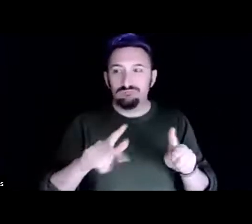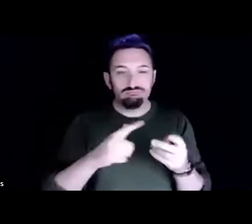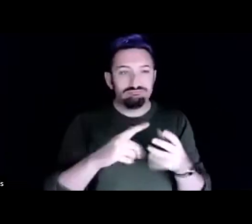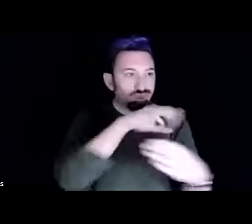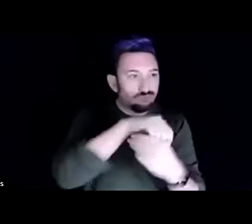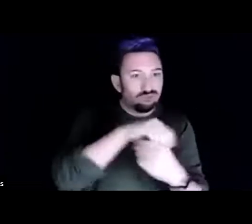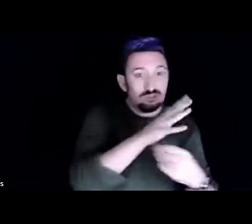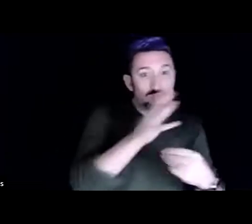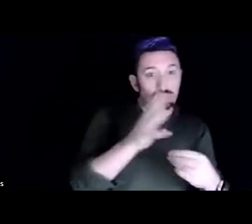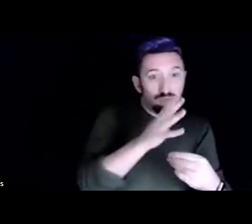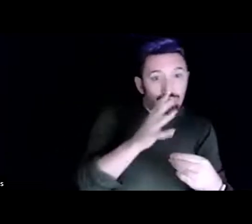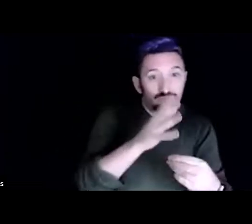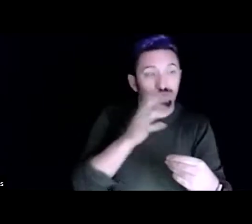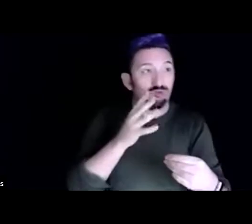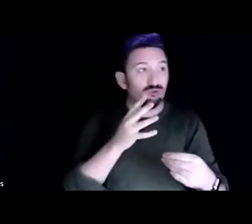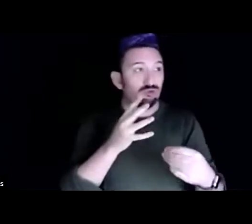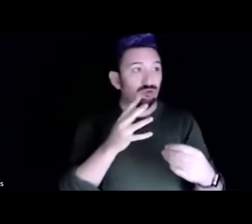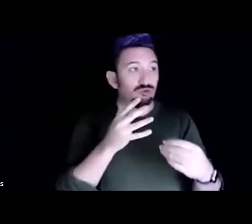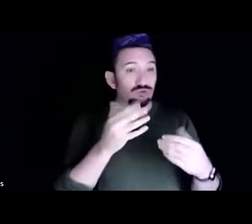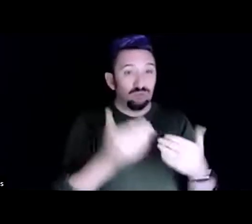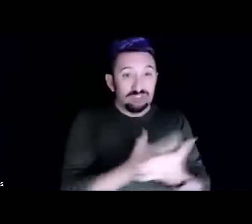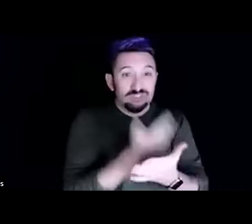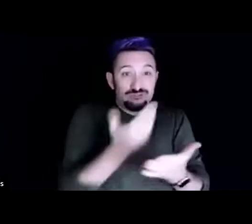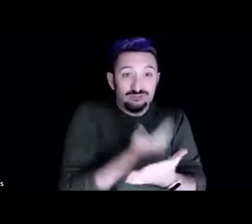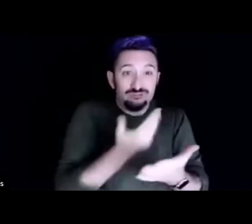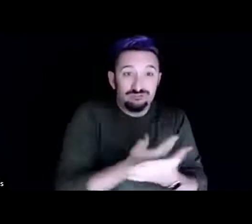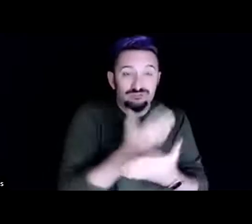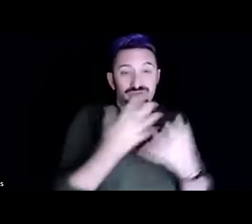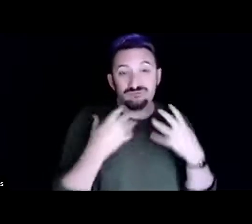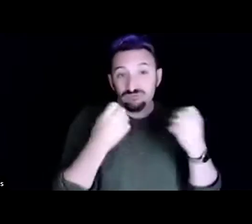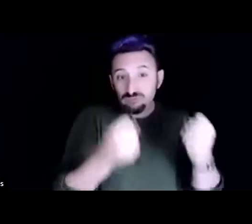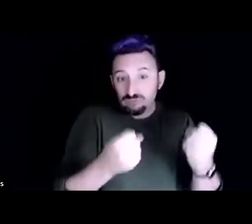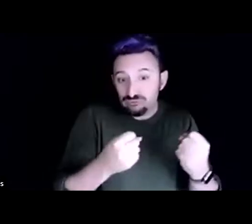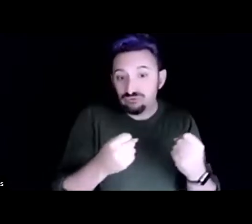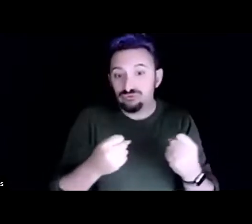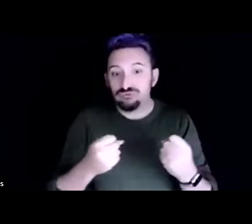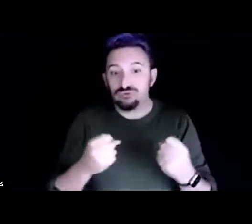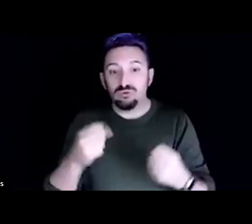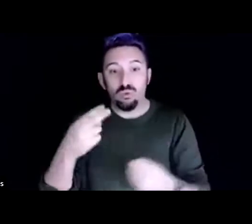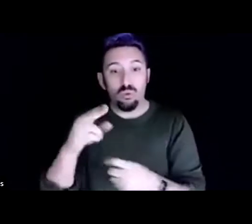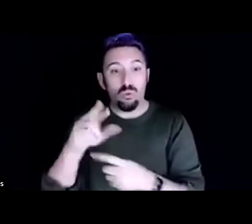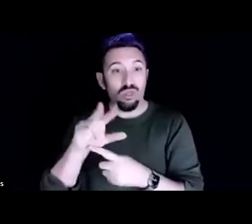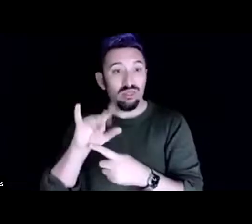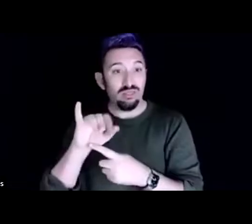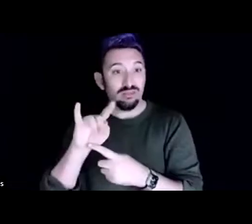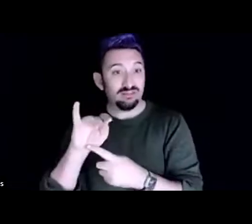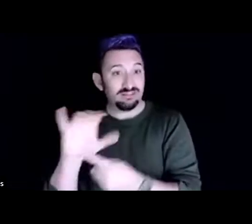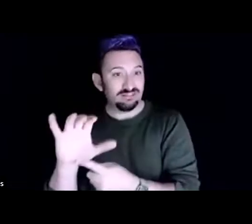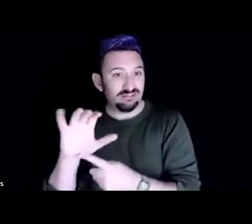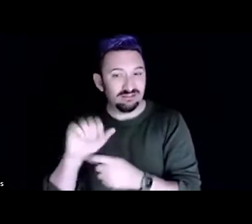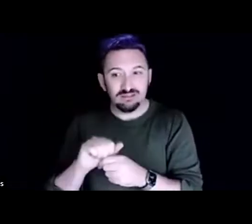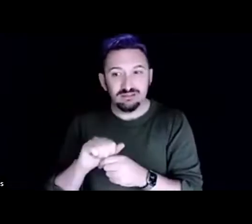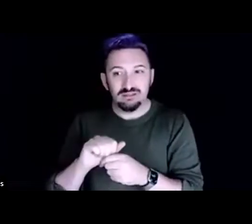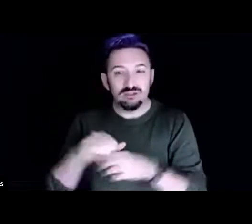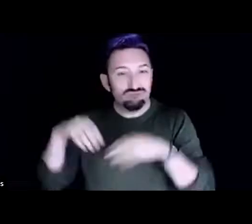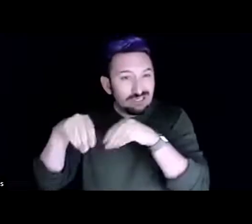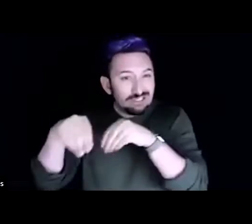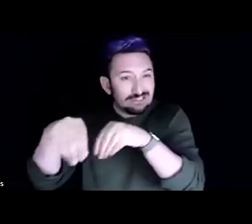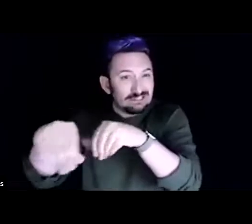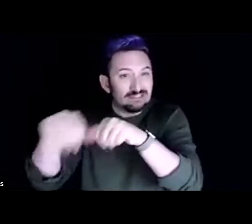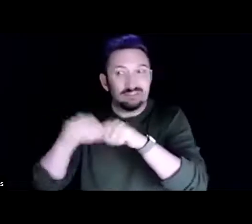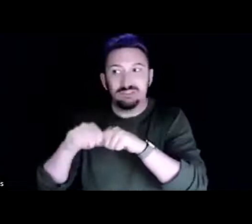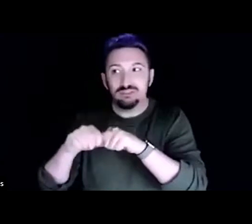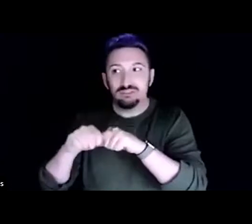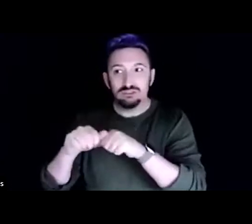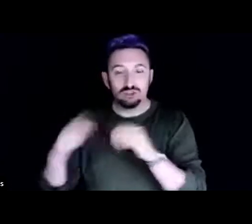many different forms. Things like holistic management grazing, things like urban gardens and community gardens,